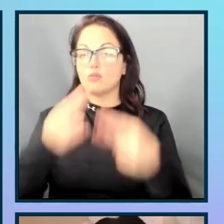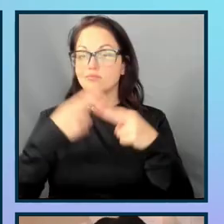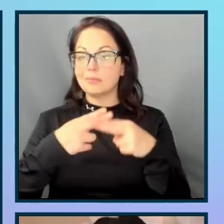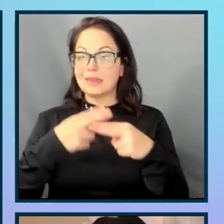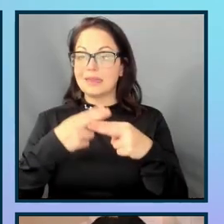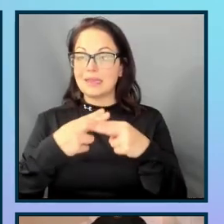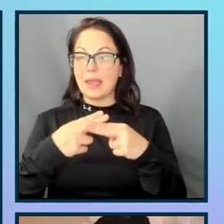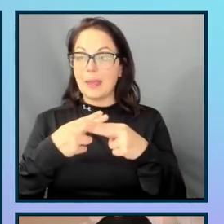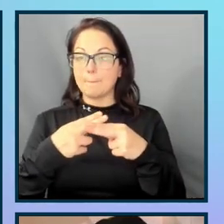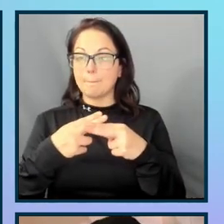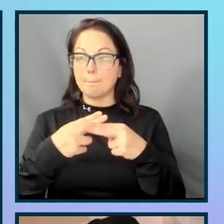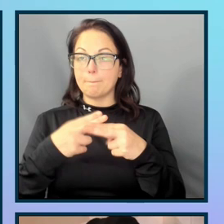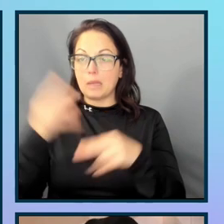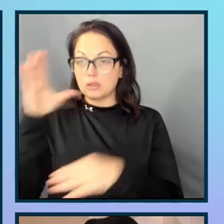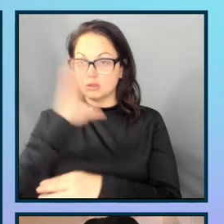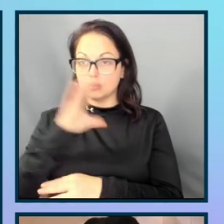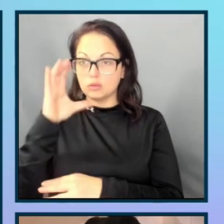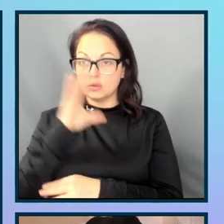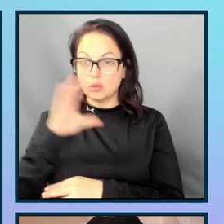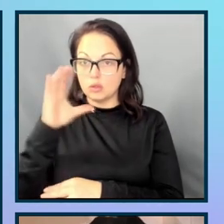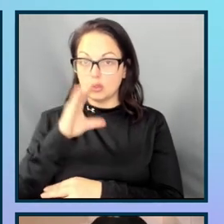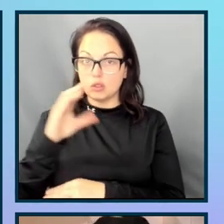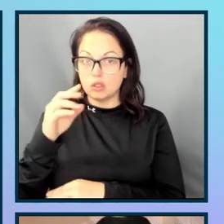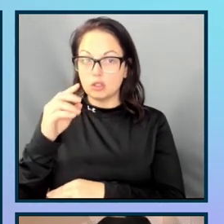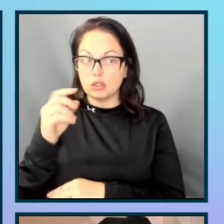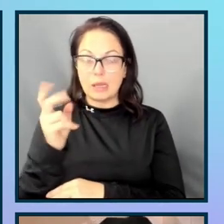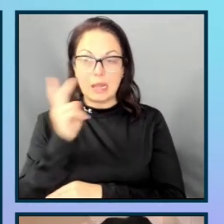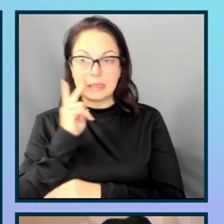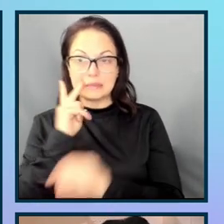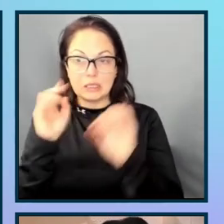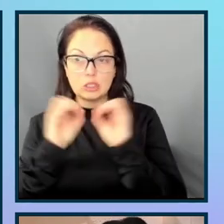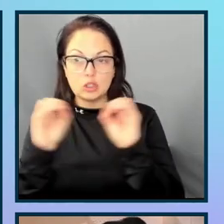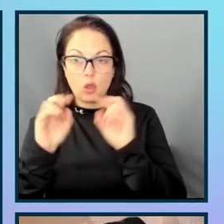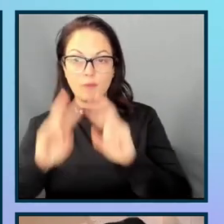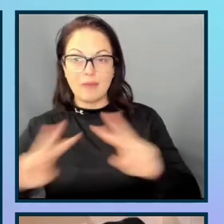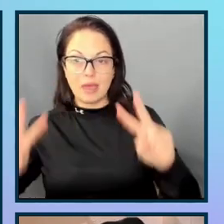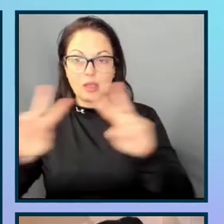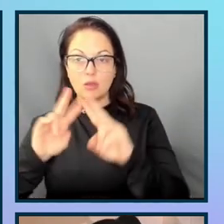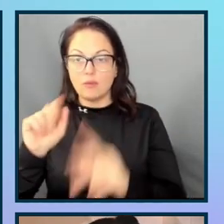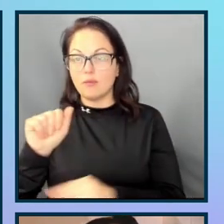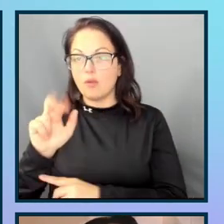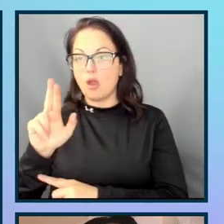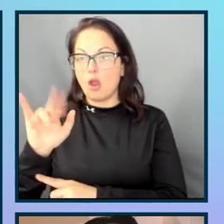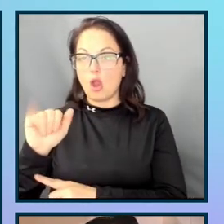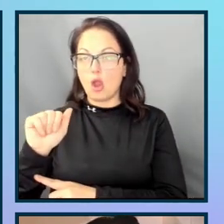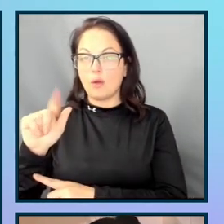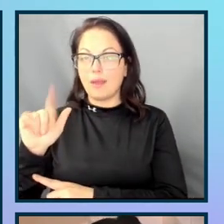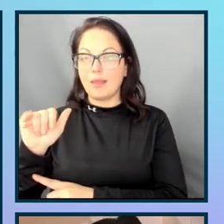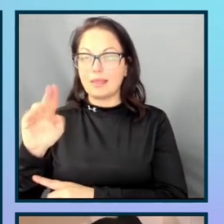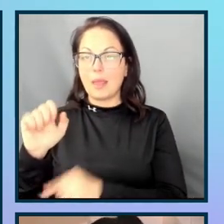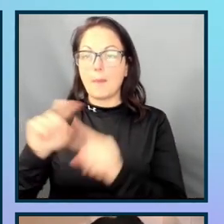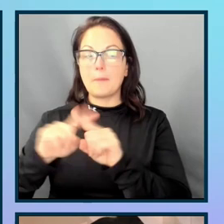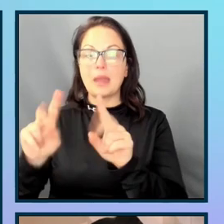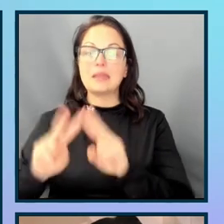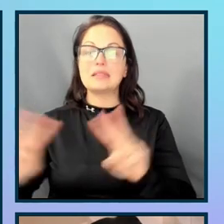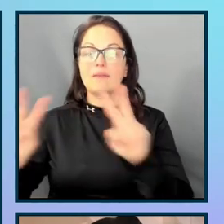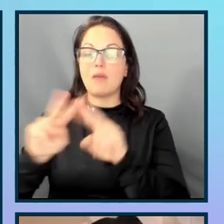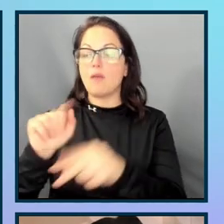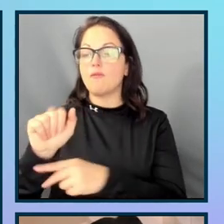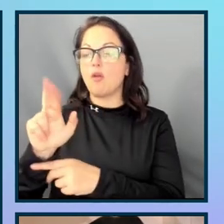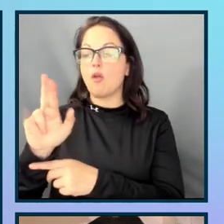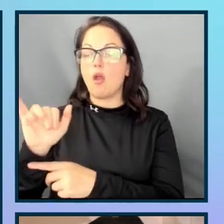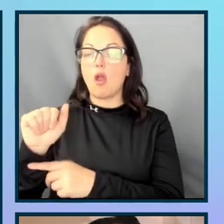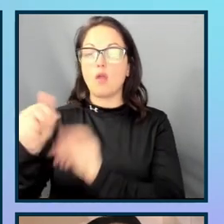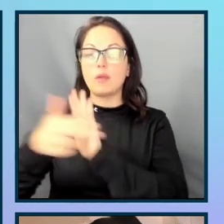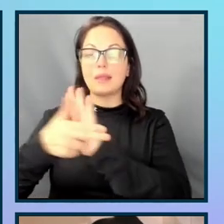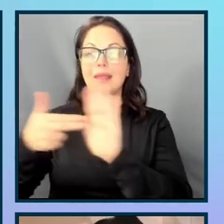And I see that there is no value for ARIA label by. However, I am seeing a value for ARIA label, which is